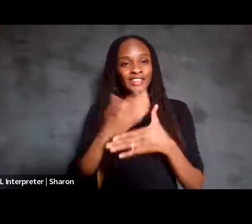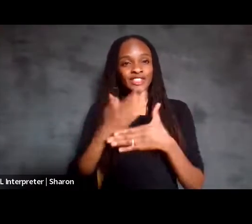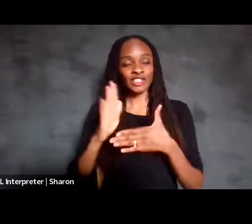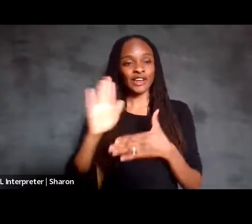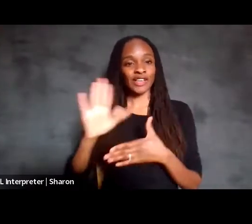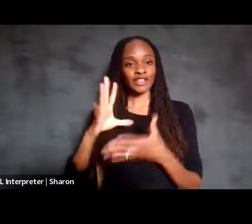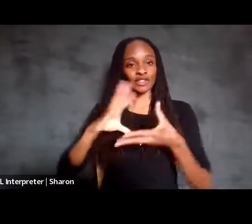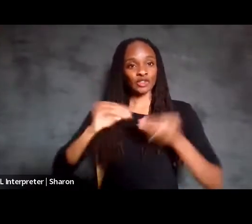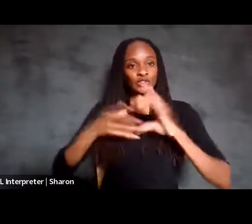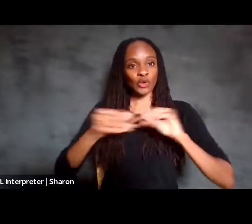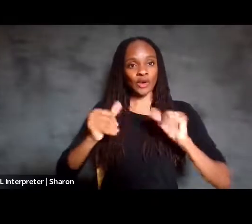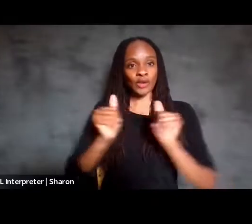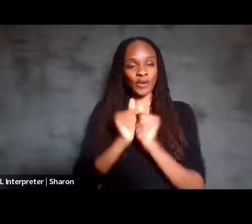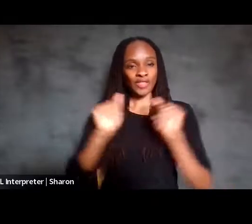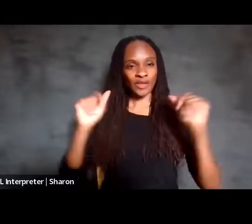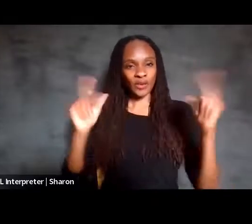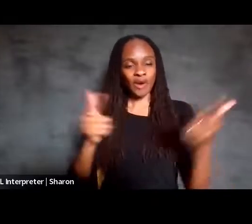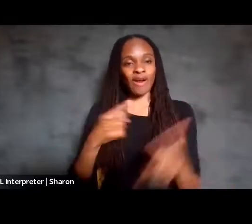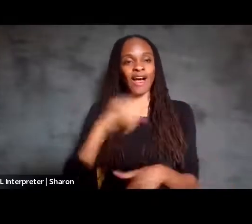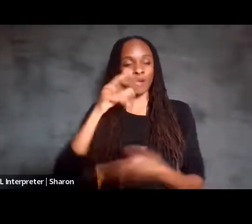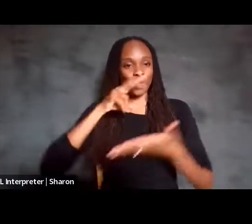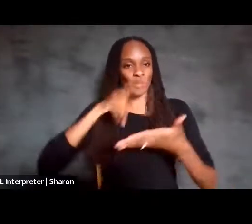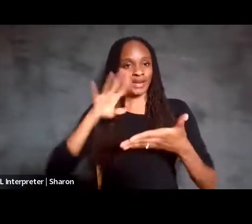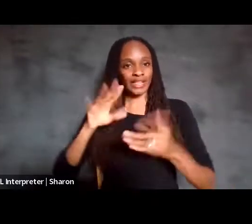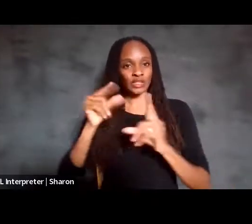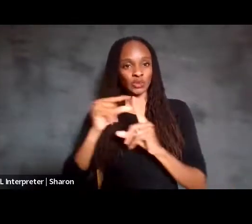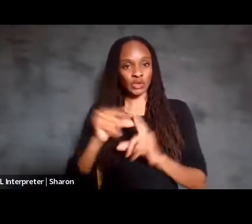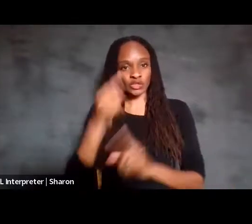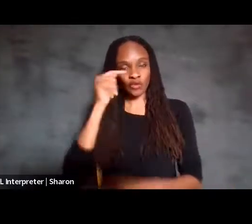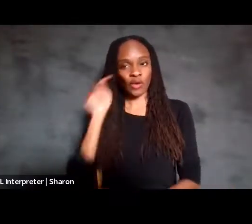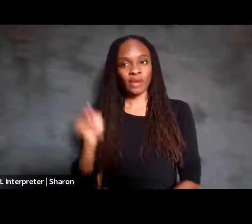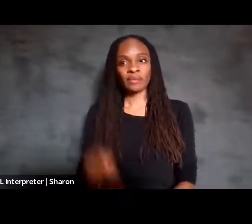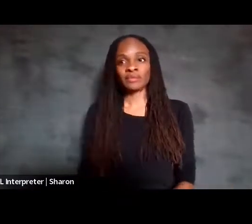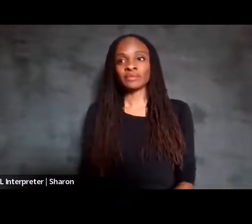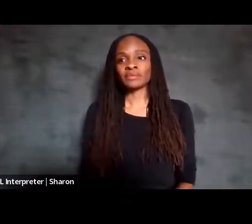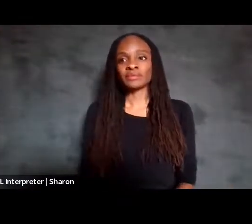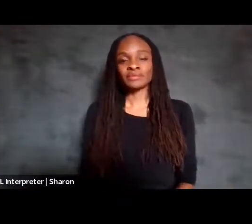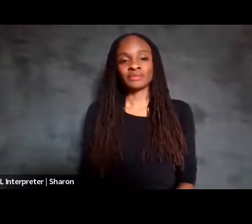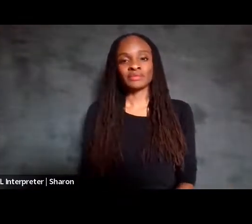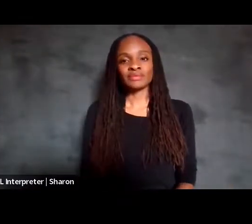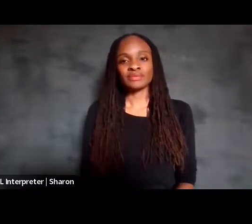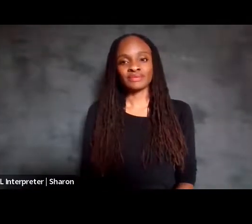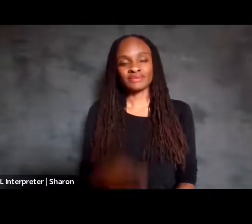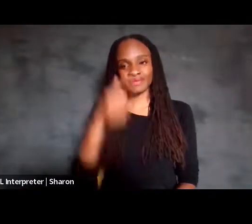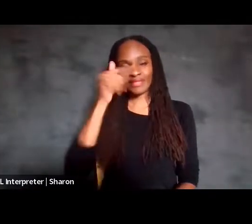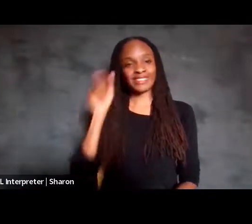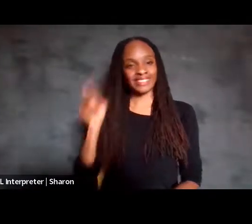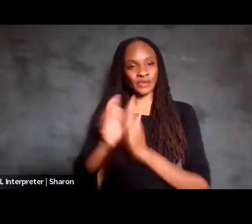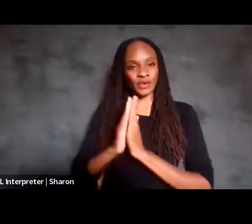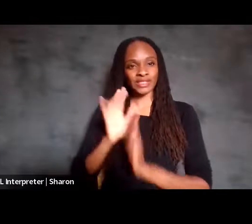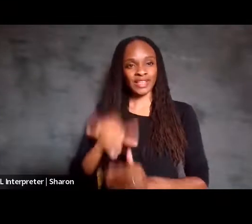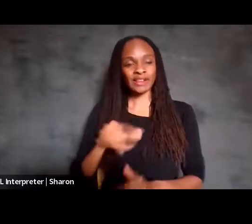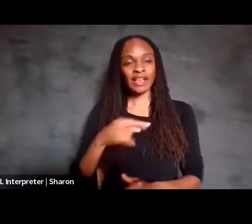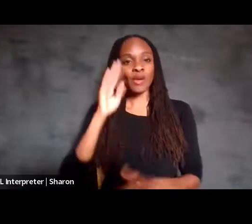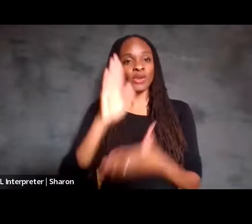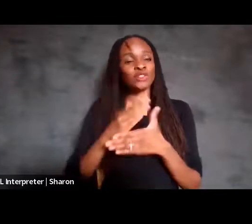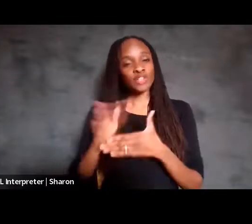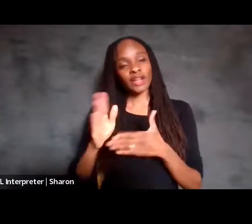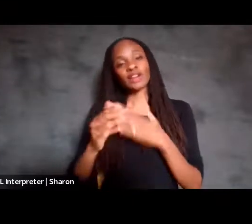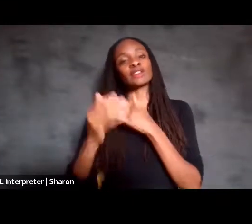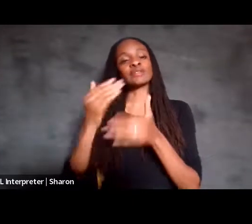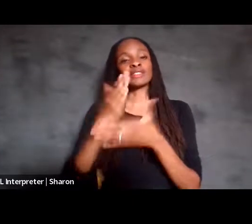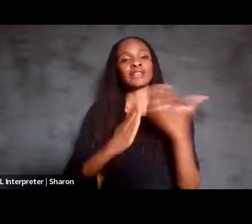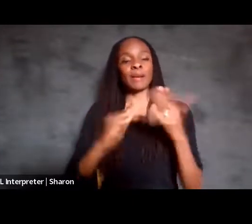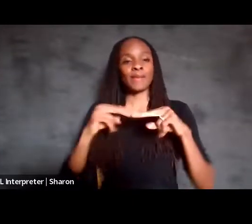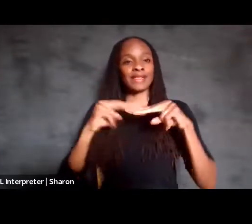all. I will be reading his words for him, as his request. So, I will share some slides with you